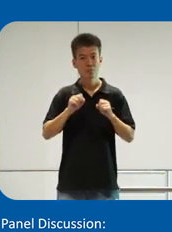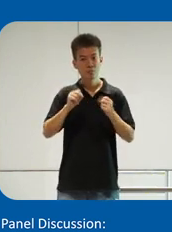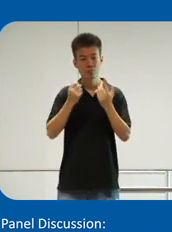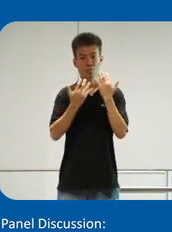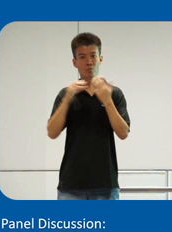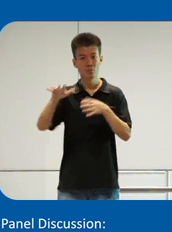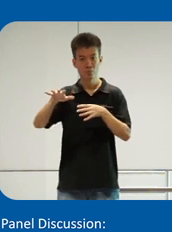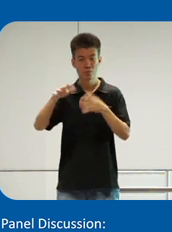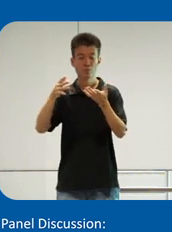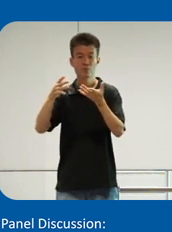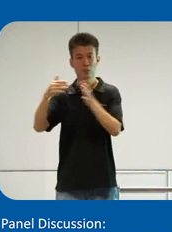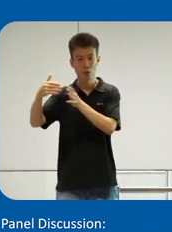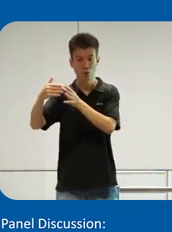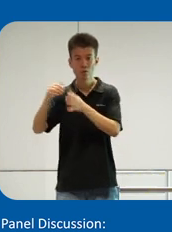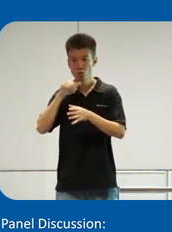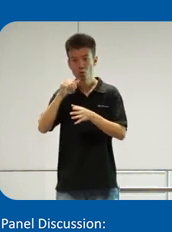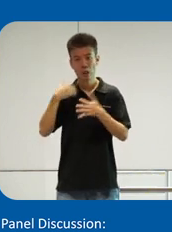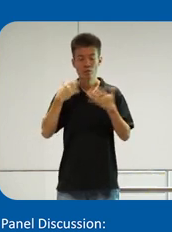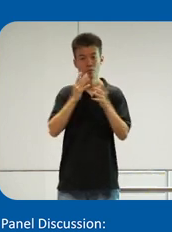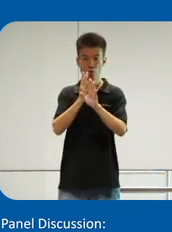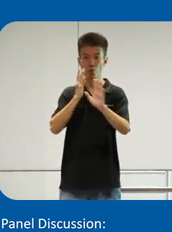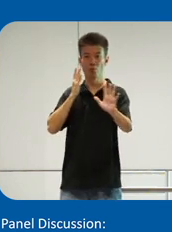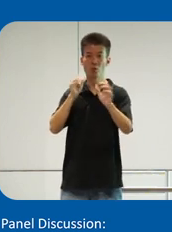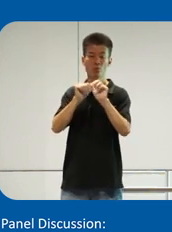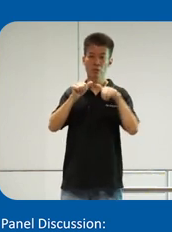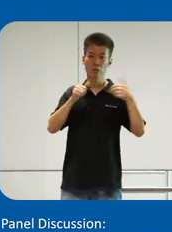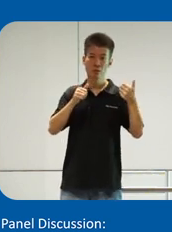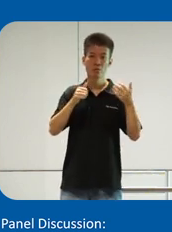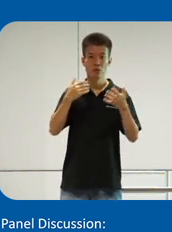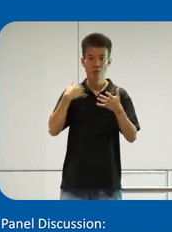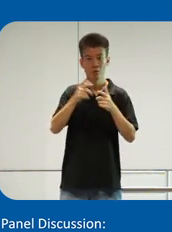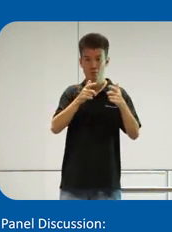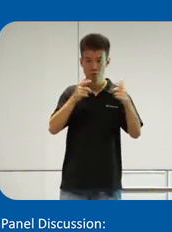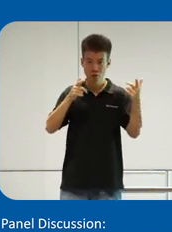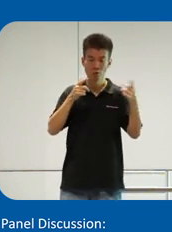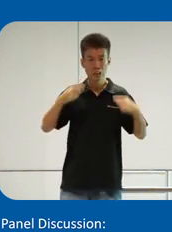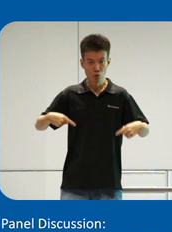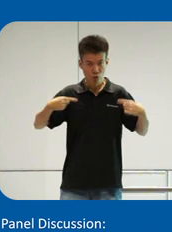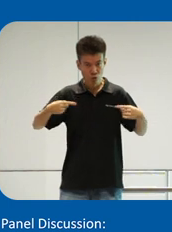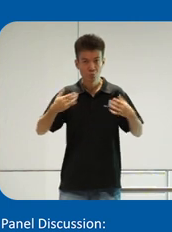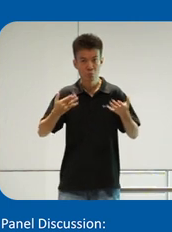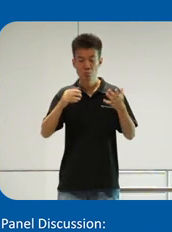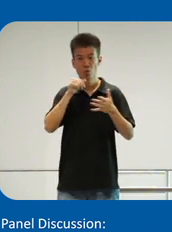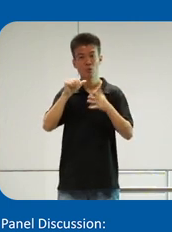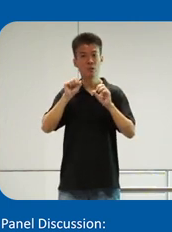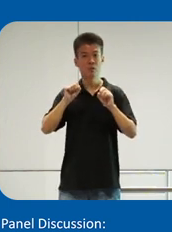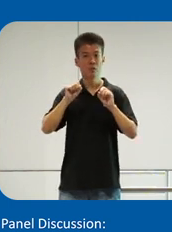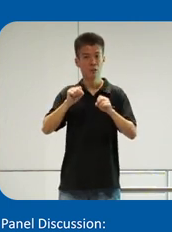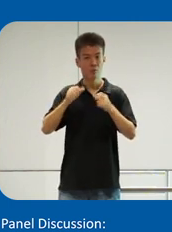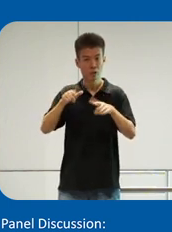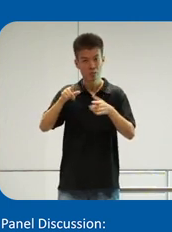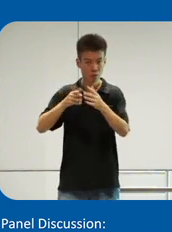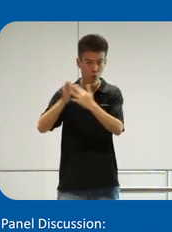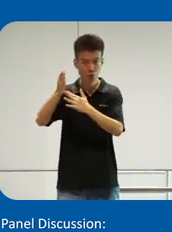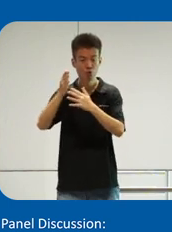at a designated corner instead of having to queue up with the rest. Having a huge wheelchair will probably not be able to let them